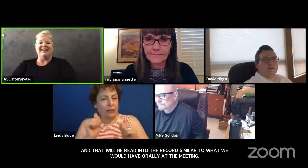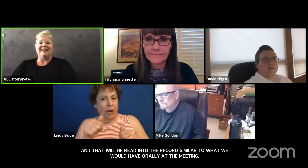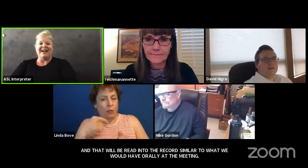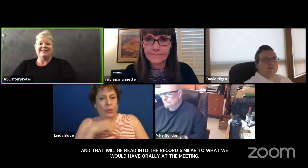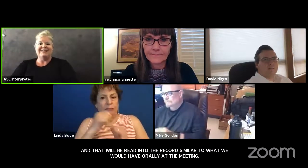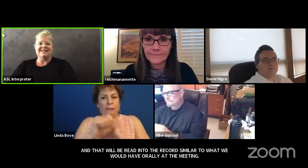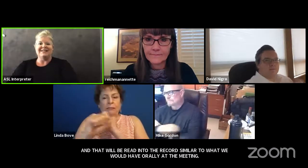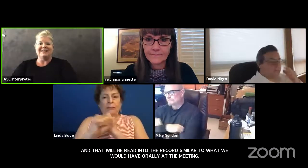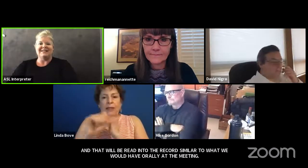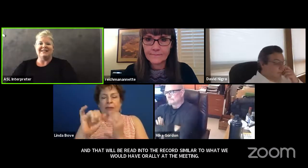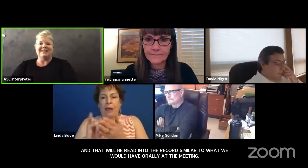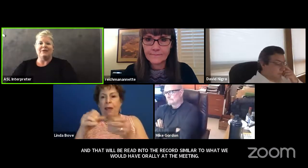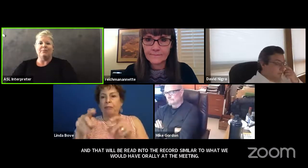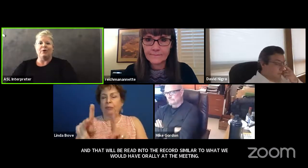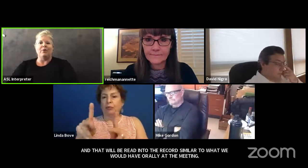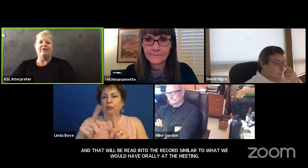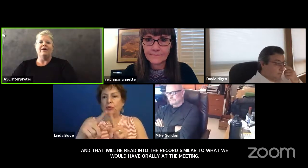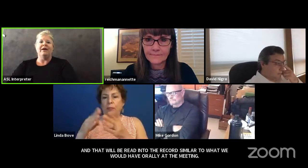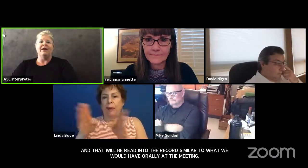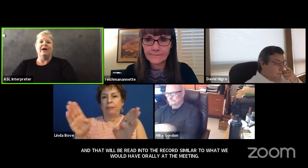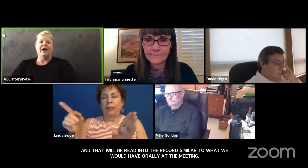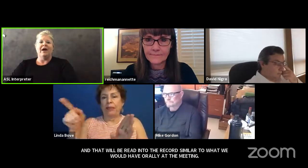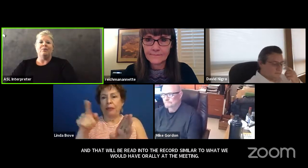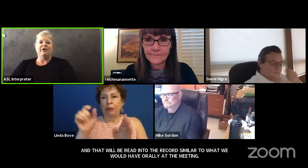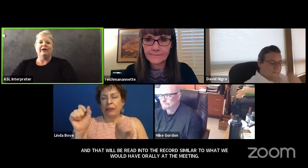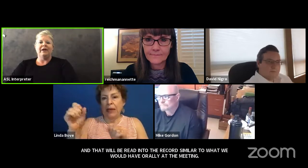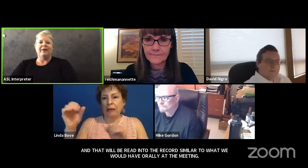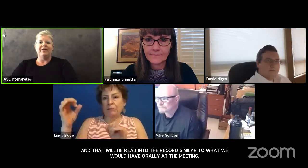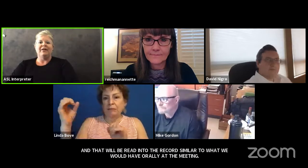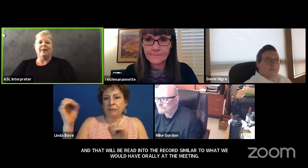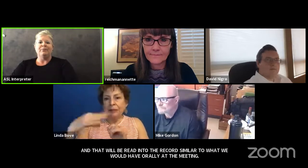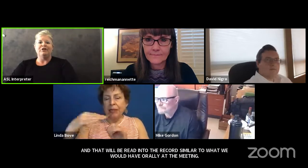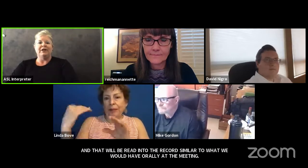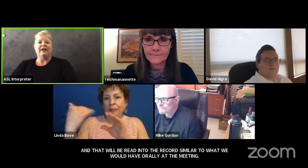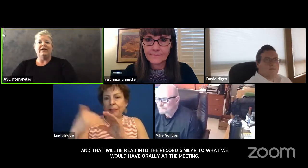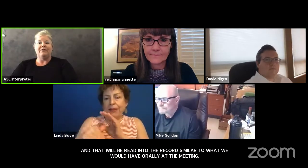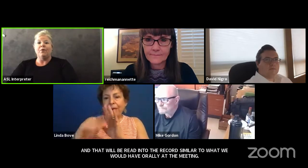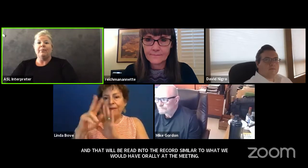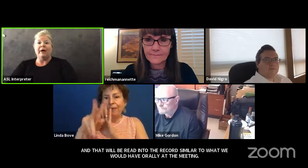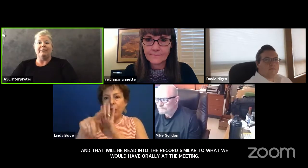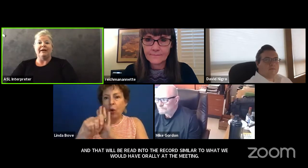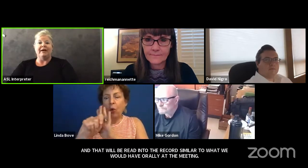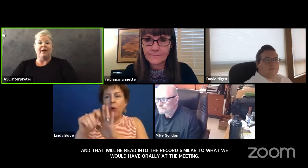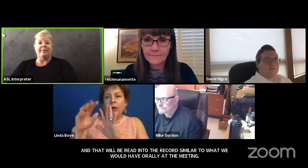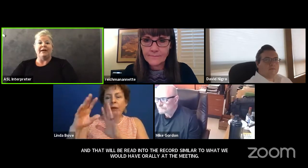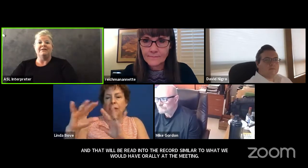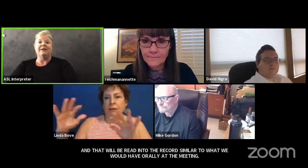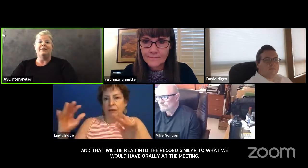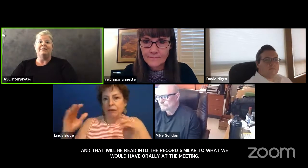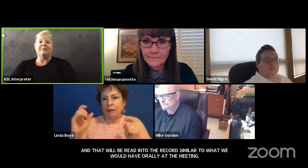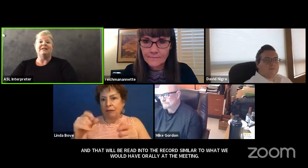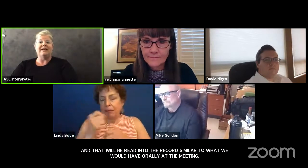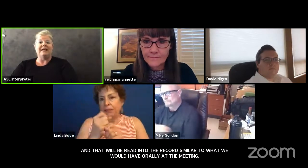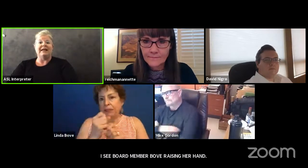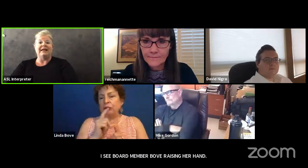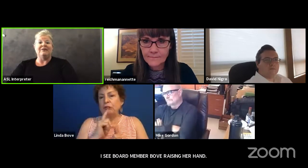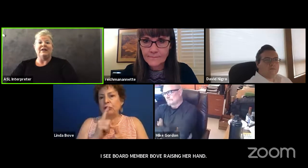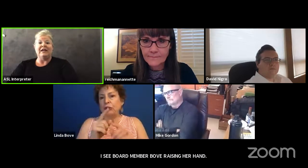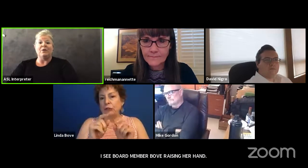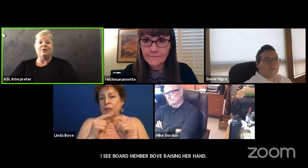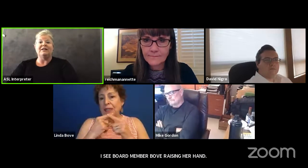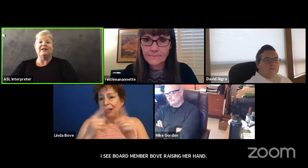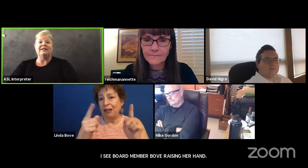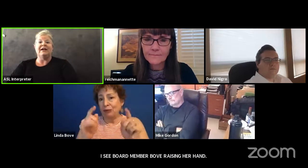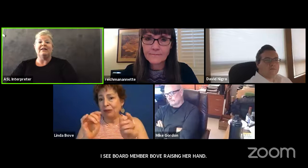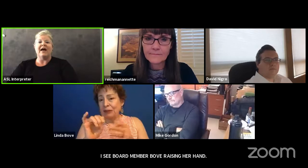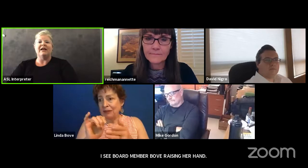hi yes this is linda boe i'm wondering about the opportunity for public comment maybe sending in